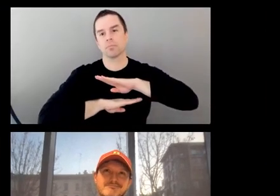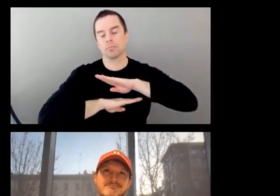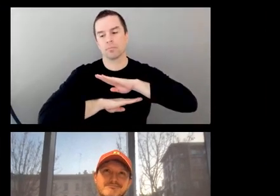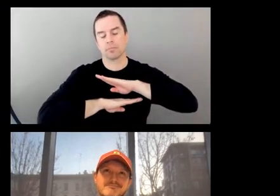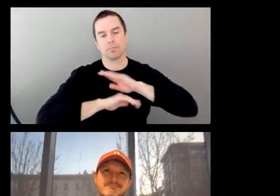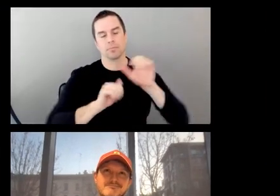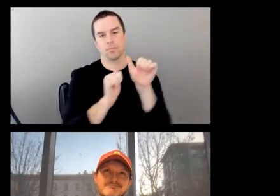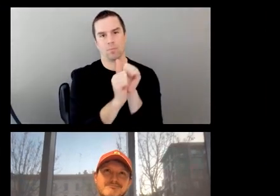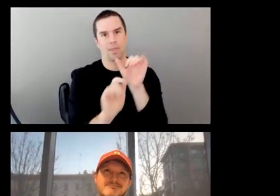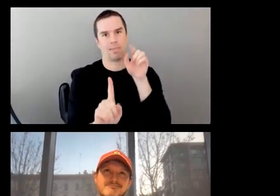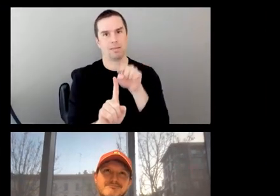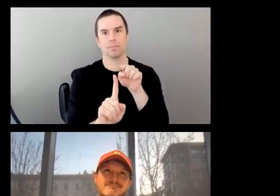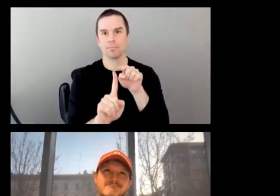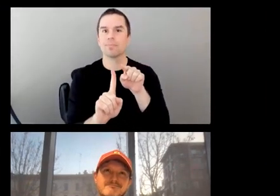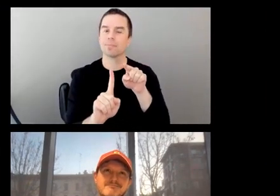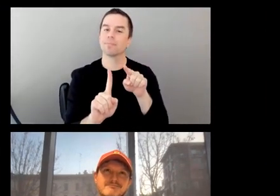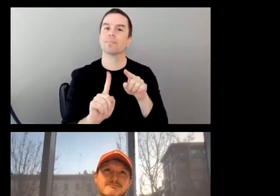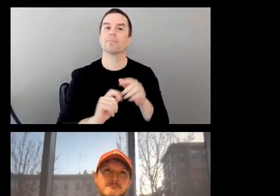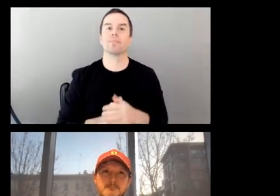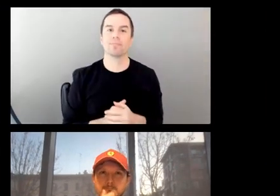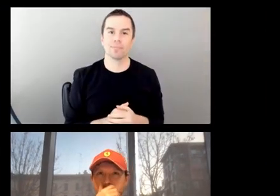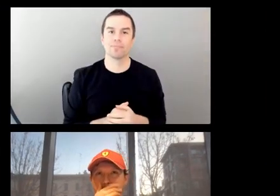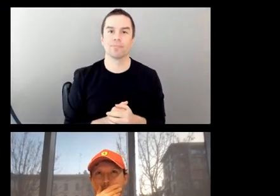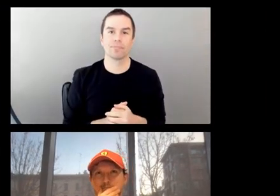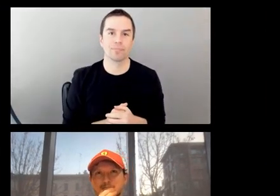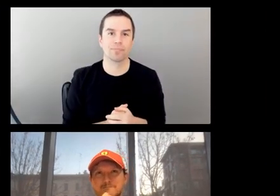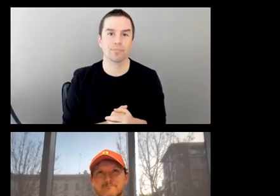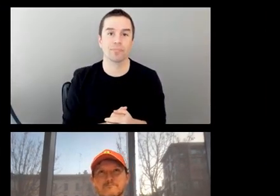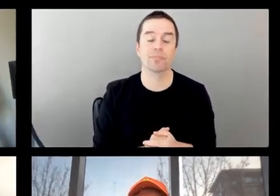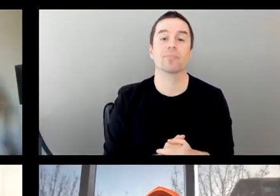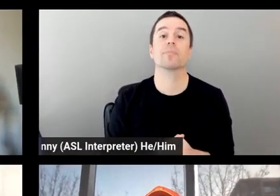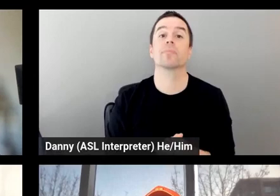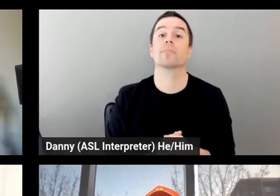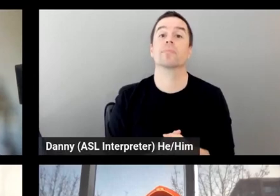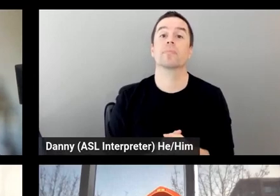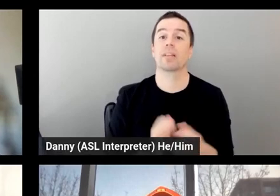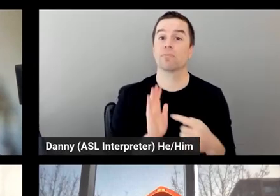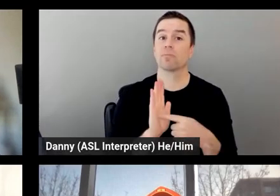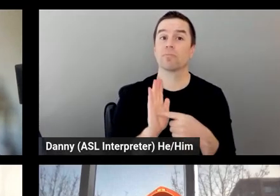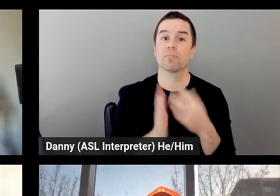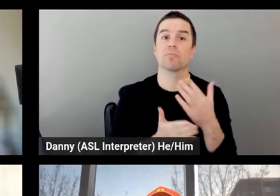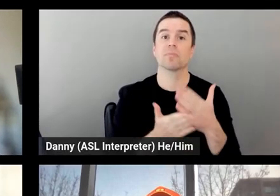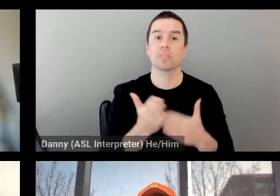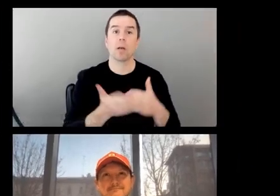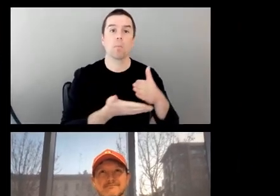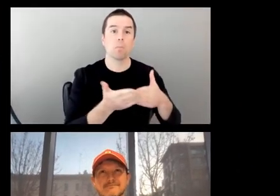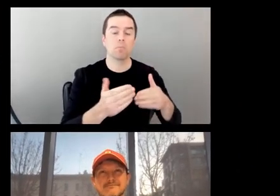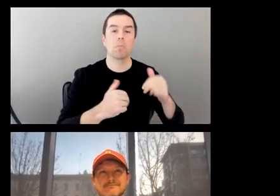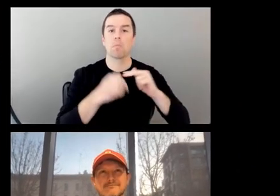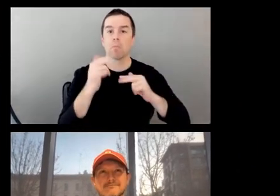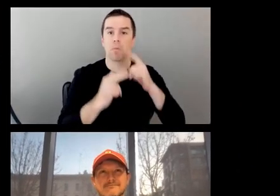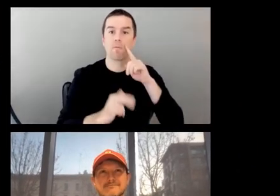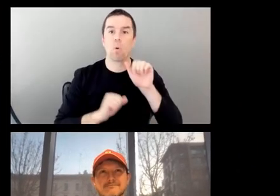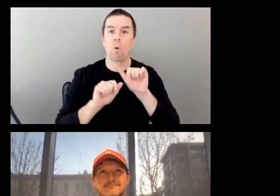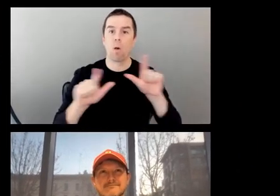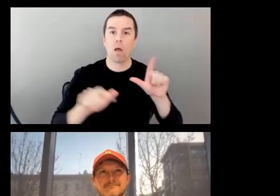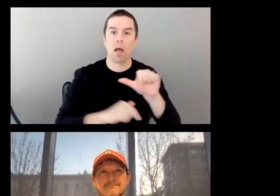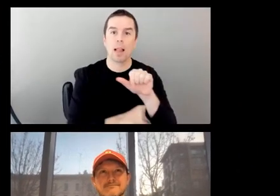And this will be part, something that we have to build for all of our applications to be really able to be